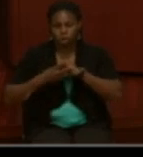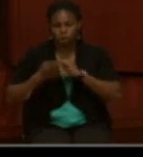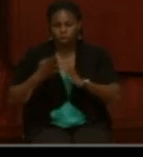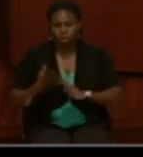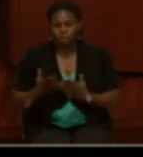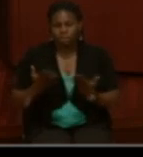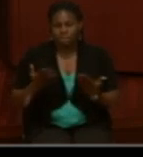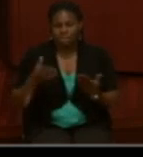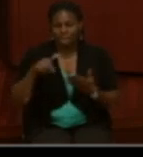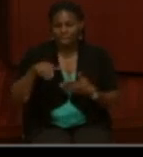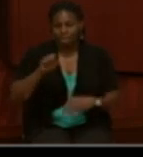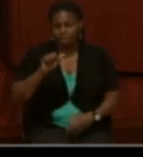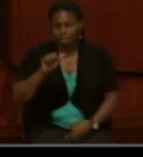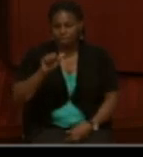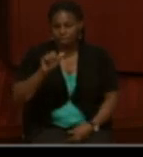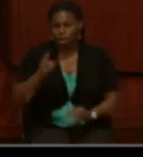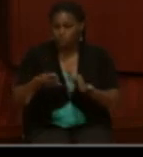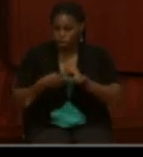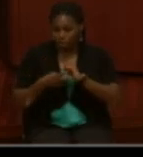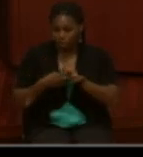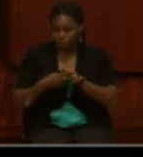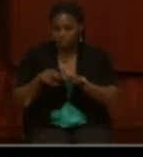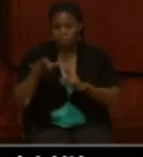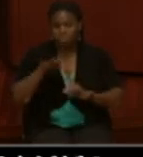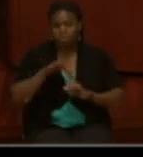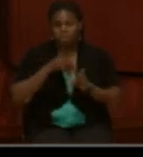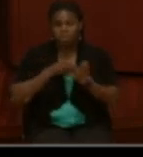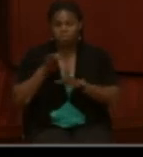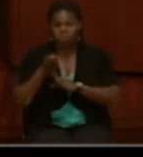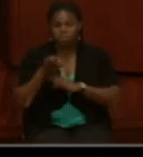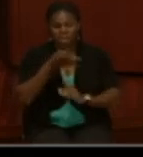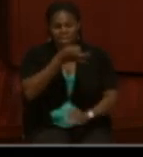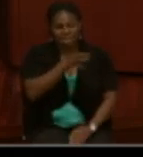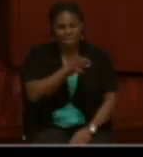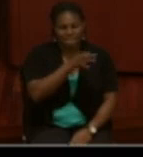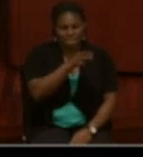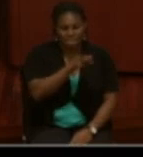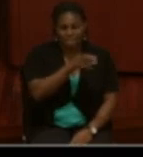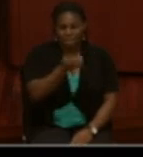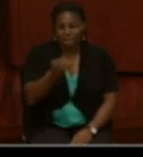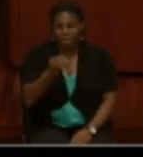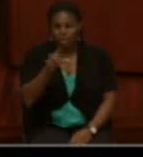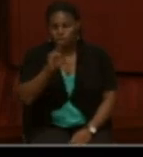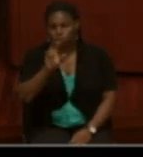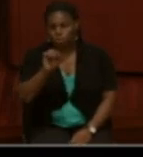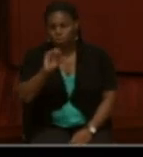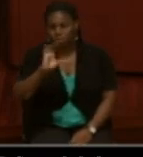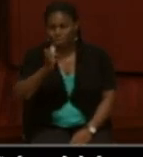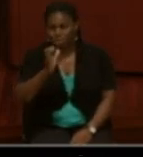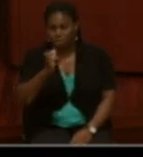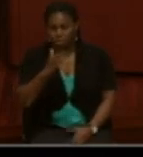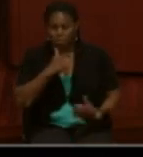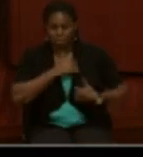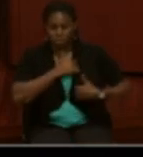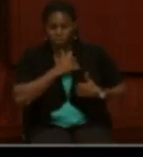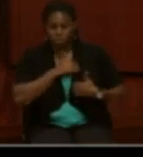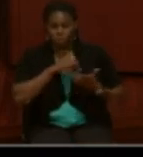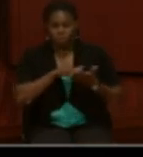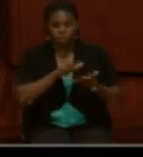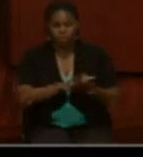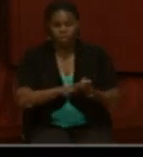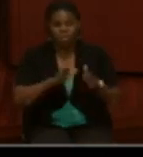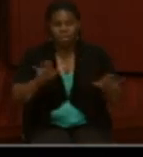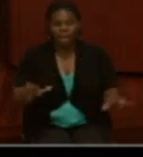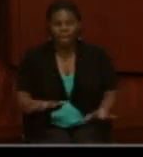the National Archives who specializes in 19th and early 20th century military records. He is an active